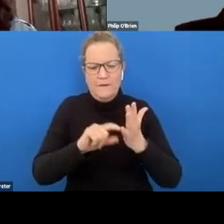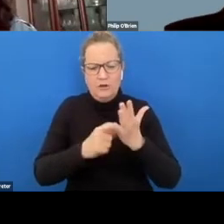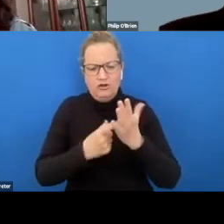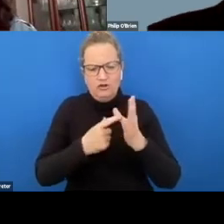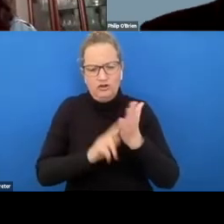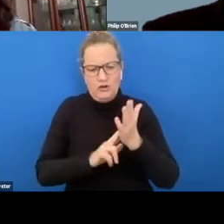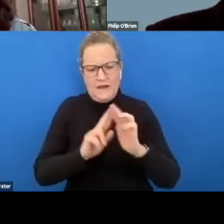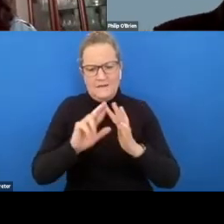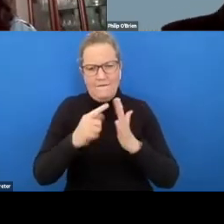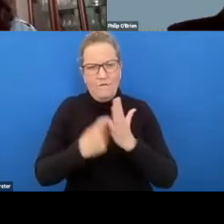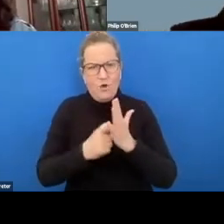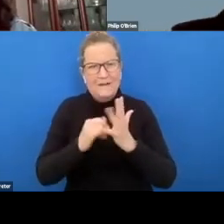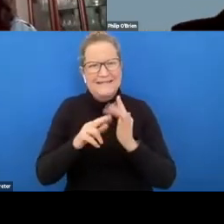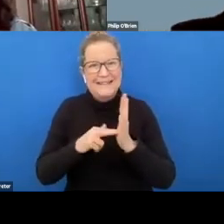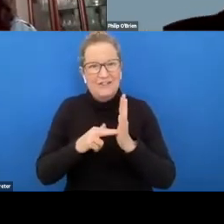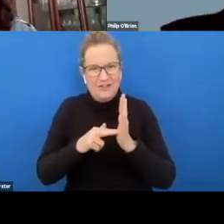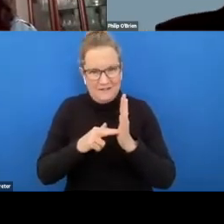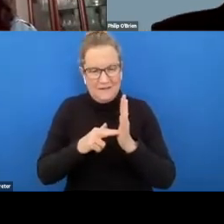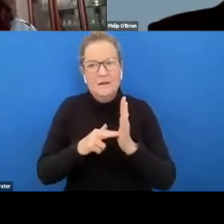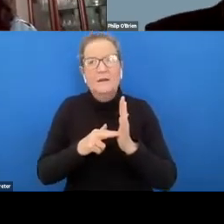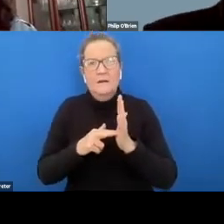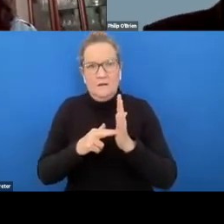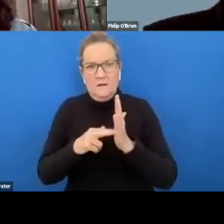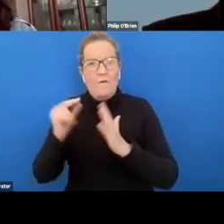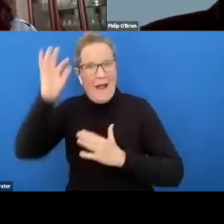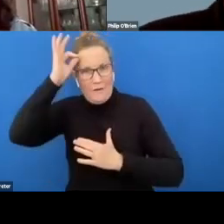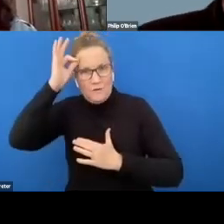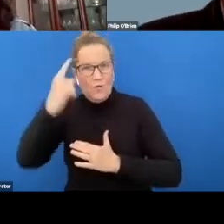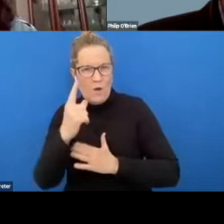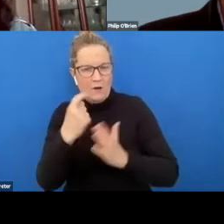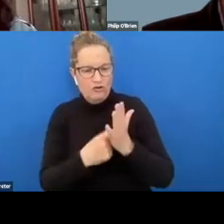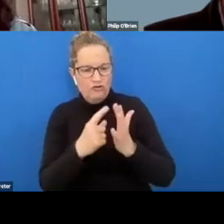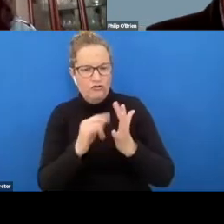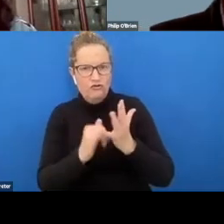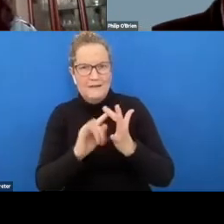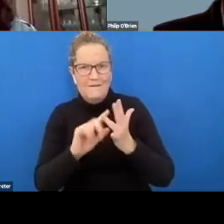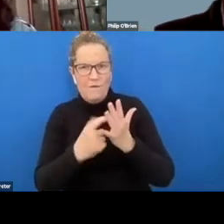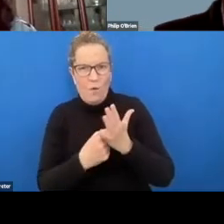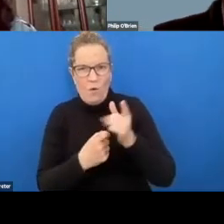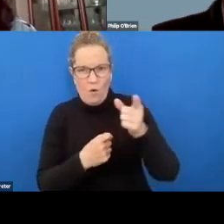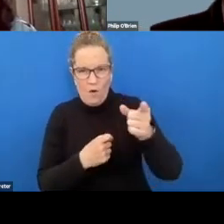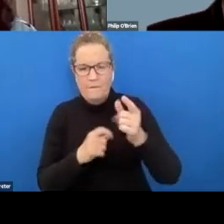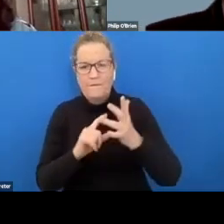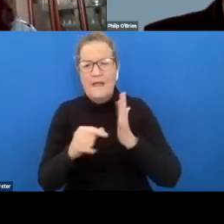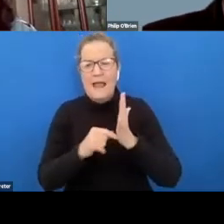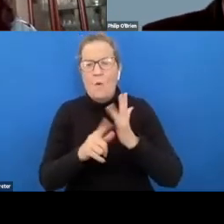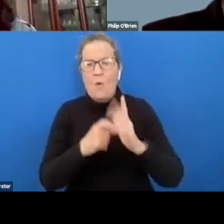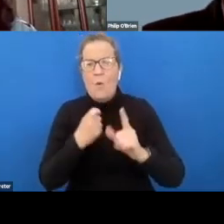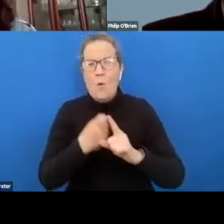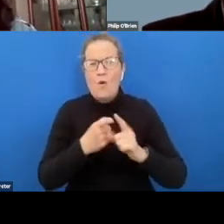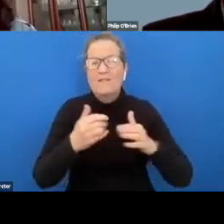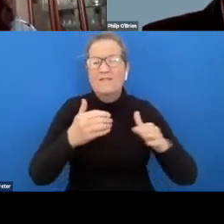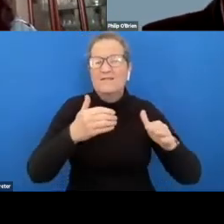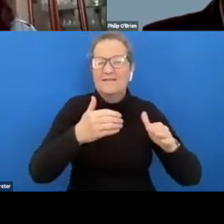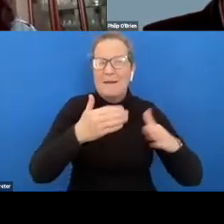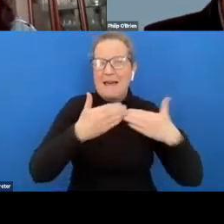of councils one of which is in reservoir um so outlook uh environment um operates the transfer station out in